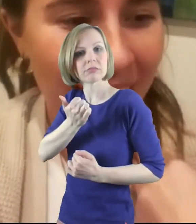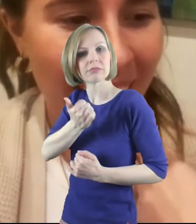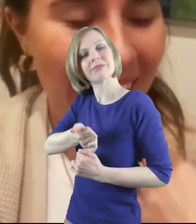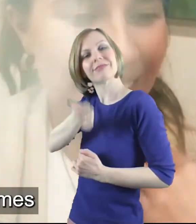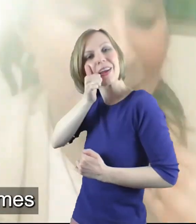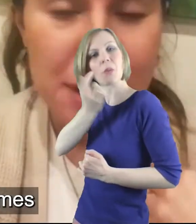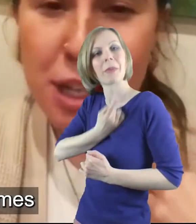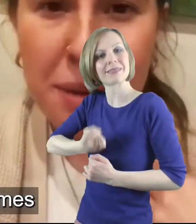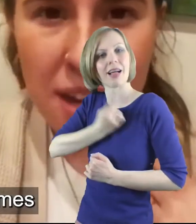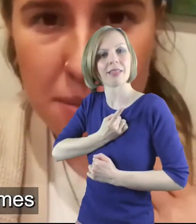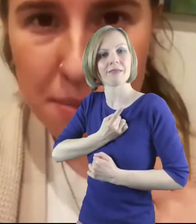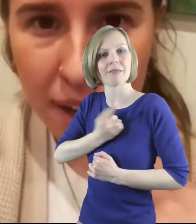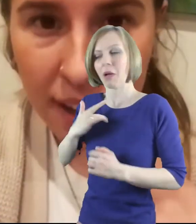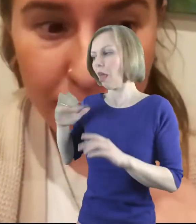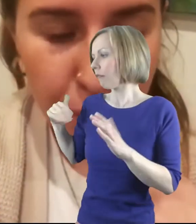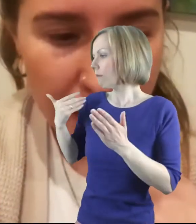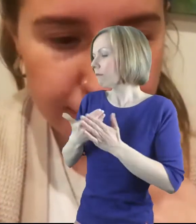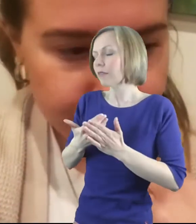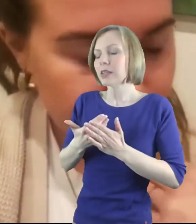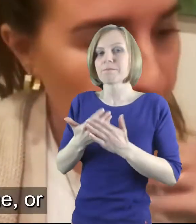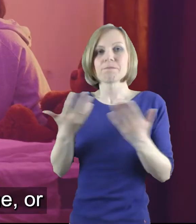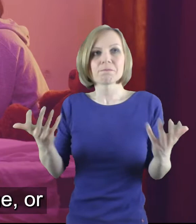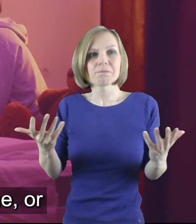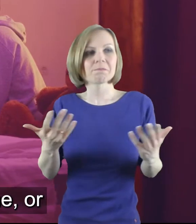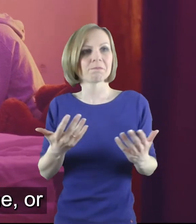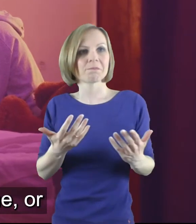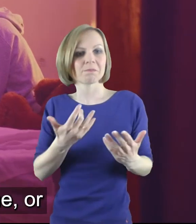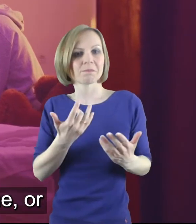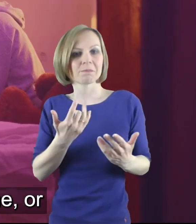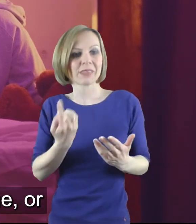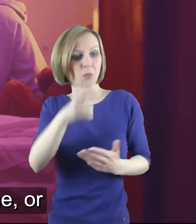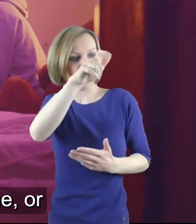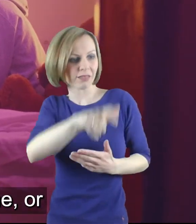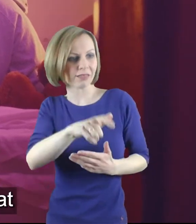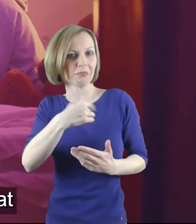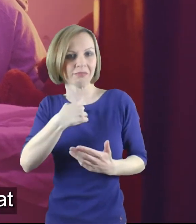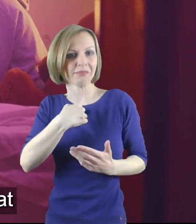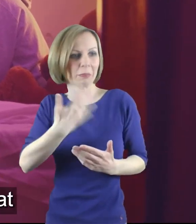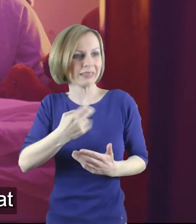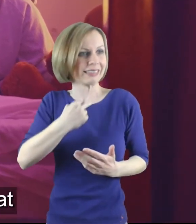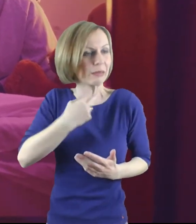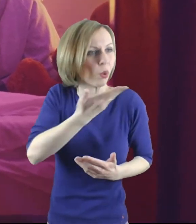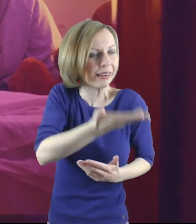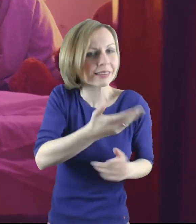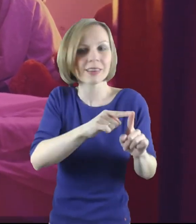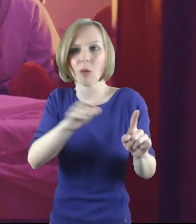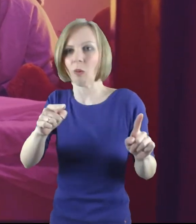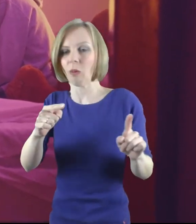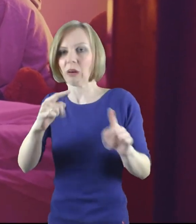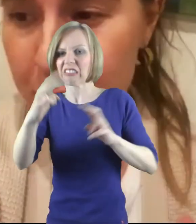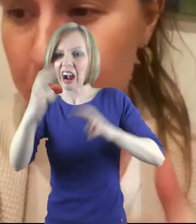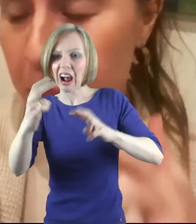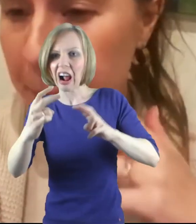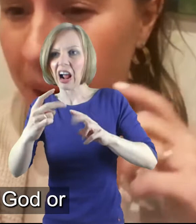there's been so many times in my life where I've disappointed someone or I've said something that I shouldn't